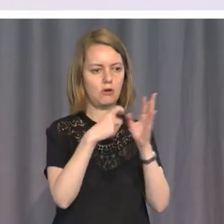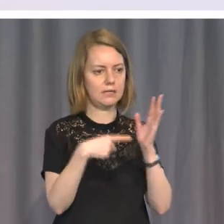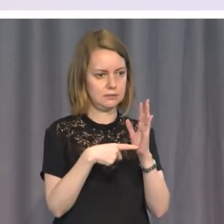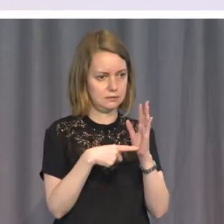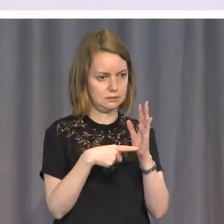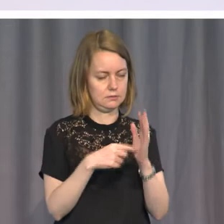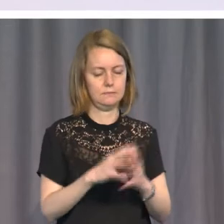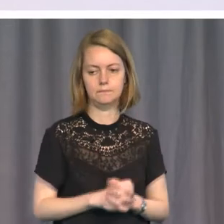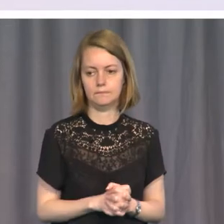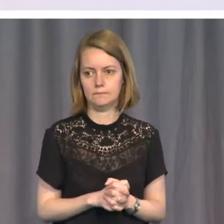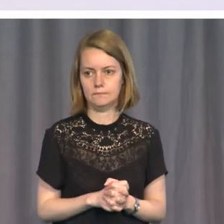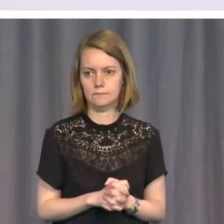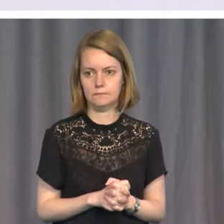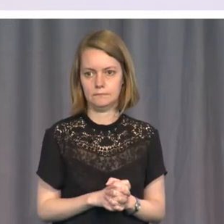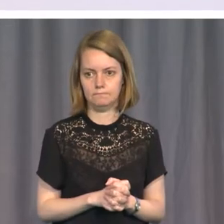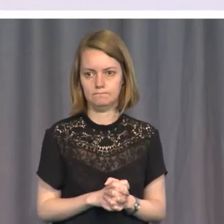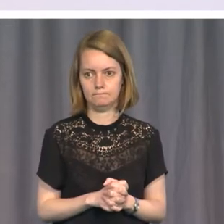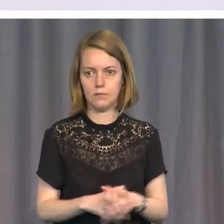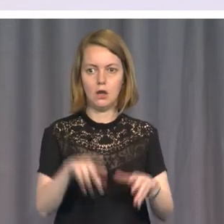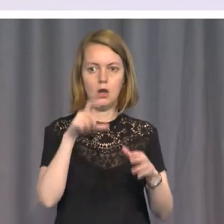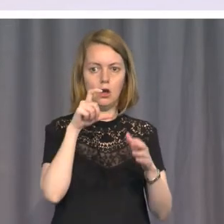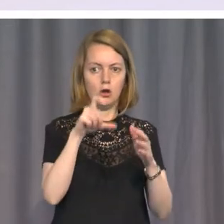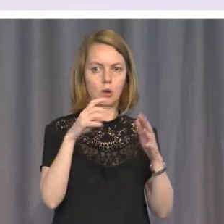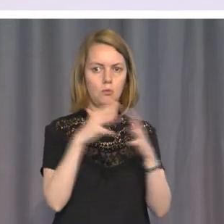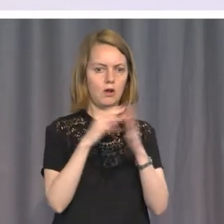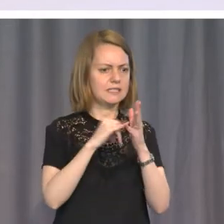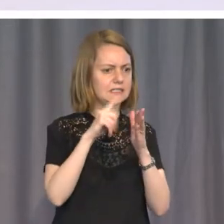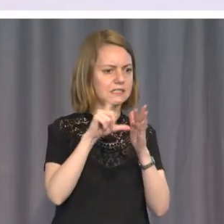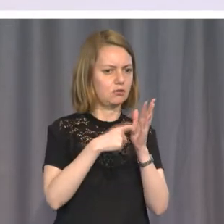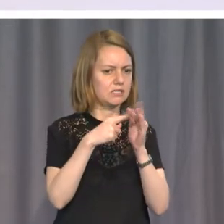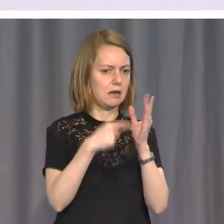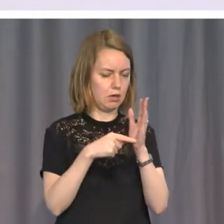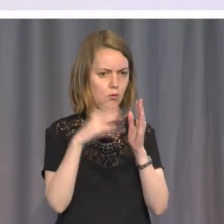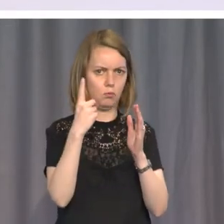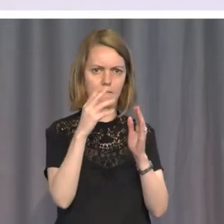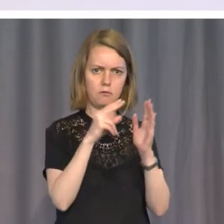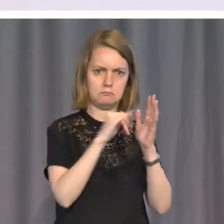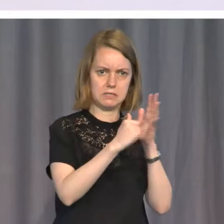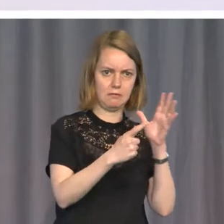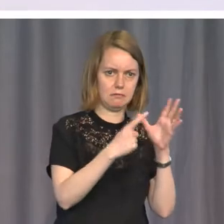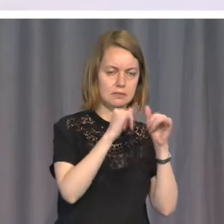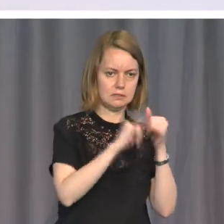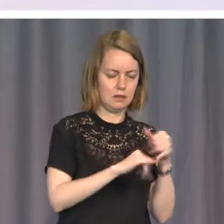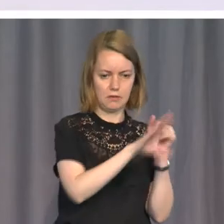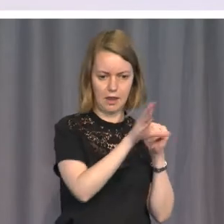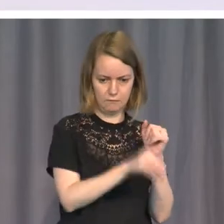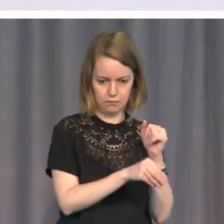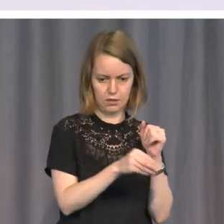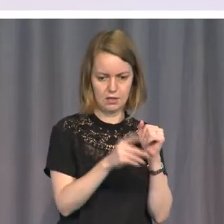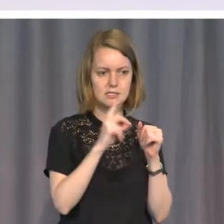Secretariat commissioned two leading jurists, one from England, one from South Africa, came to the same conclusion